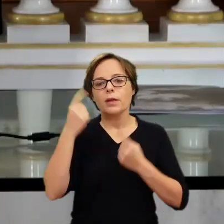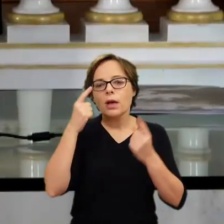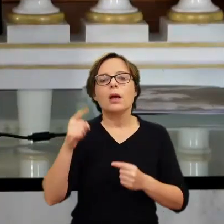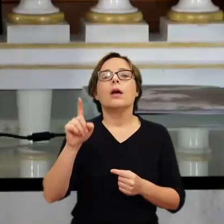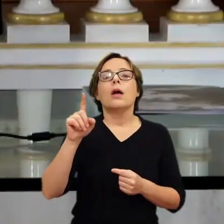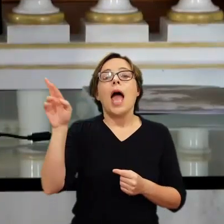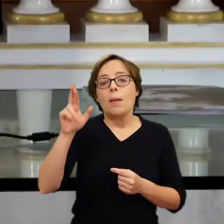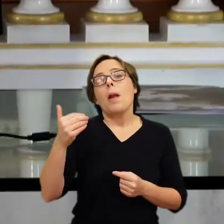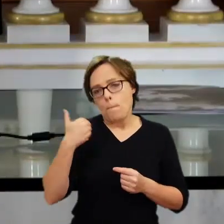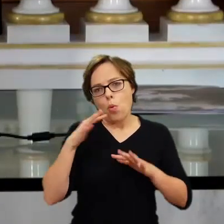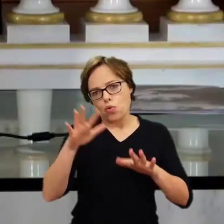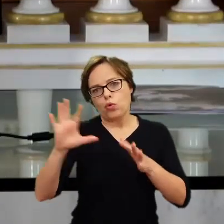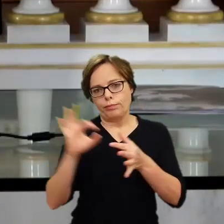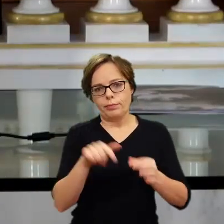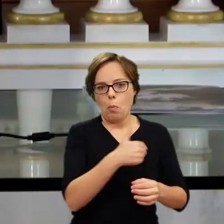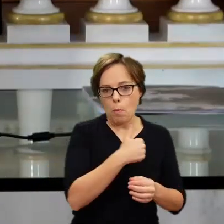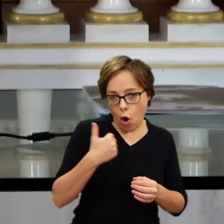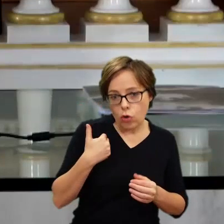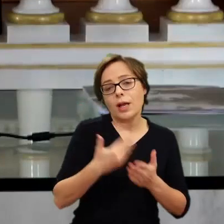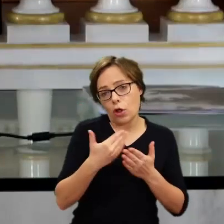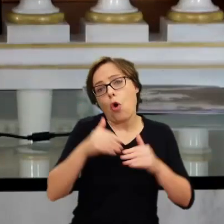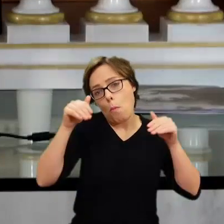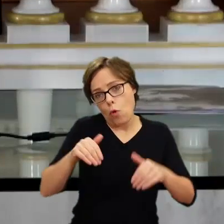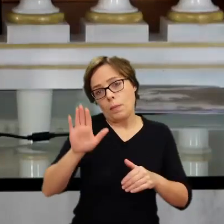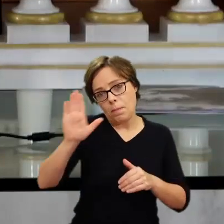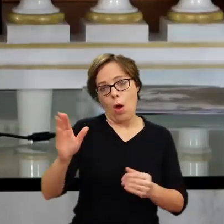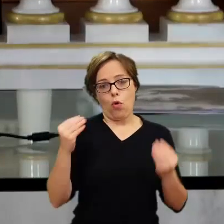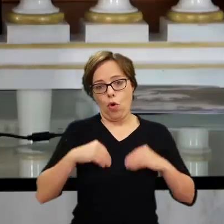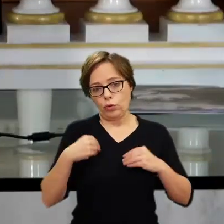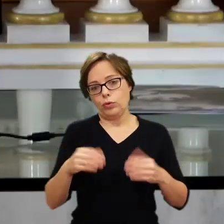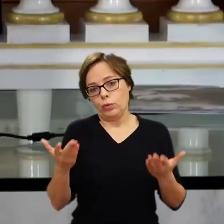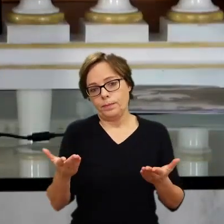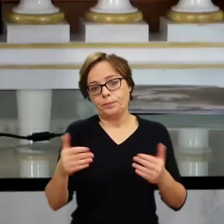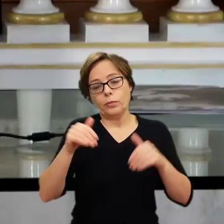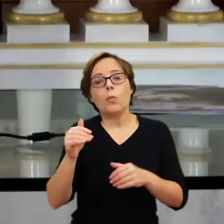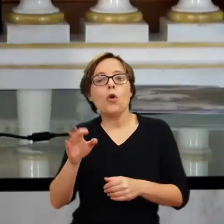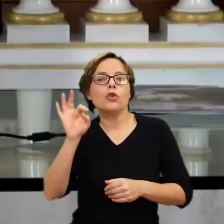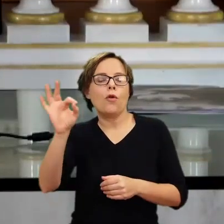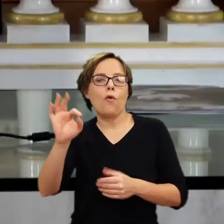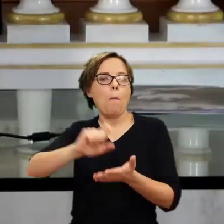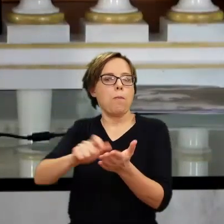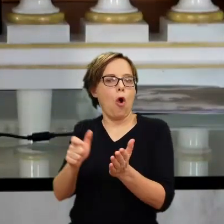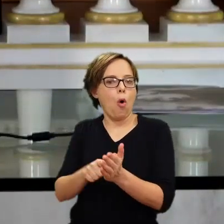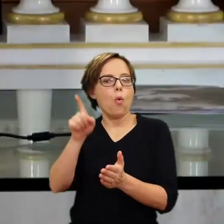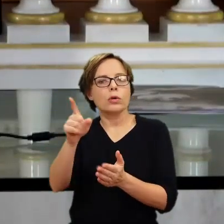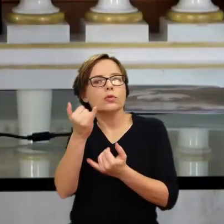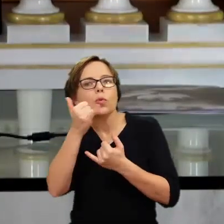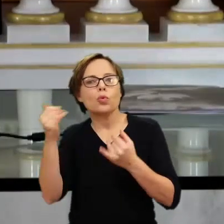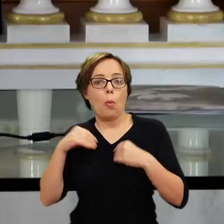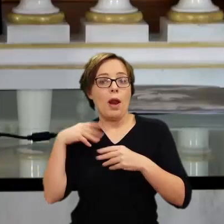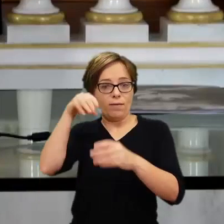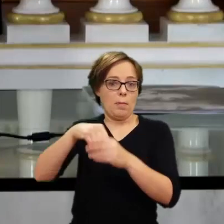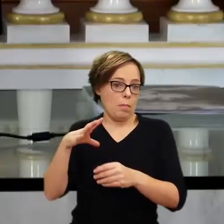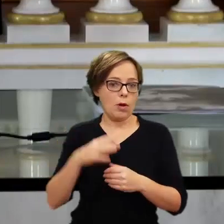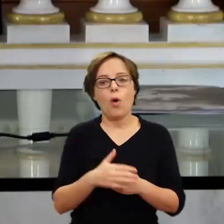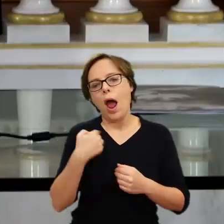lot of links to Poland, so he could have got hold of a costume like that, which maybe was displayed in his Kunstkammer in the house. And I think he just